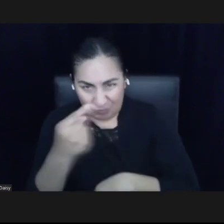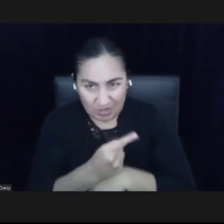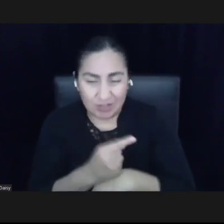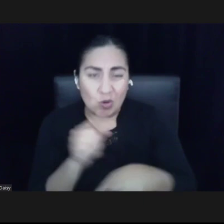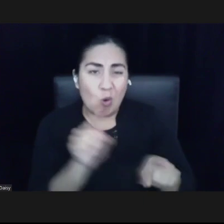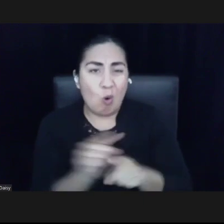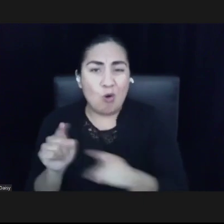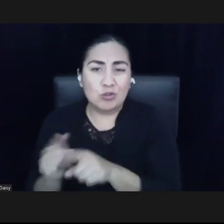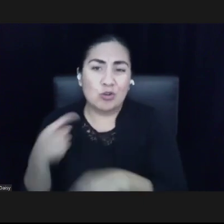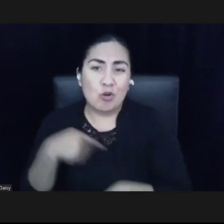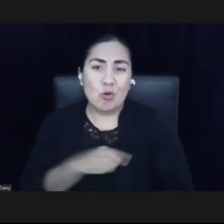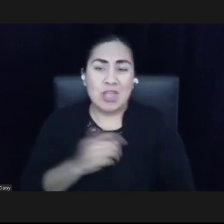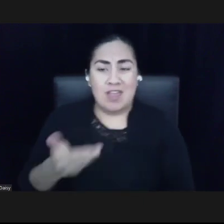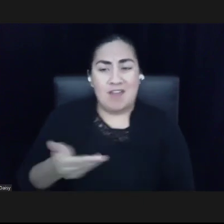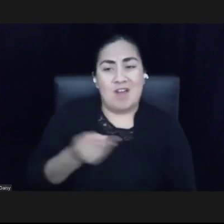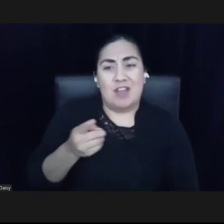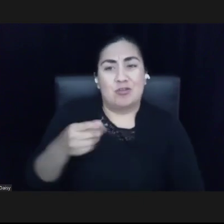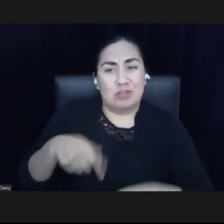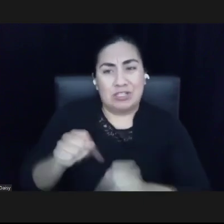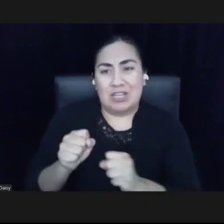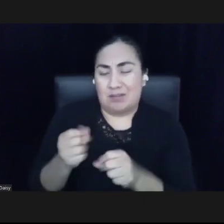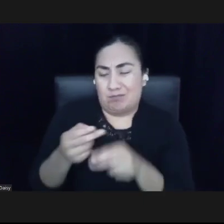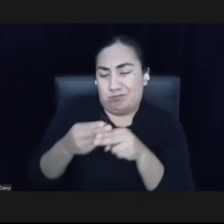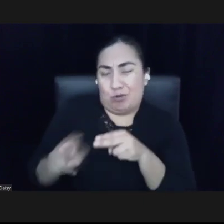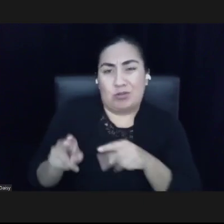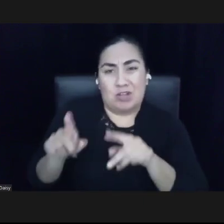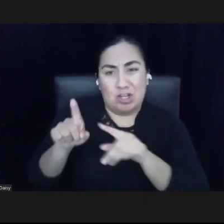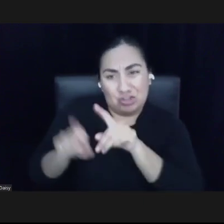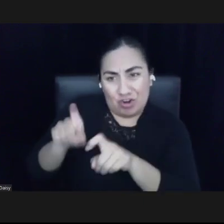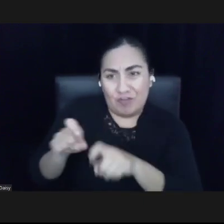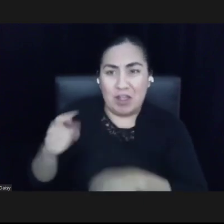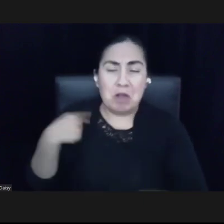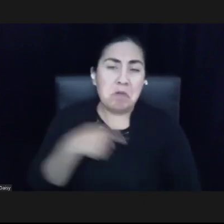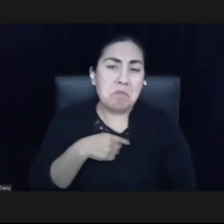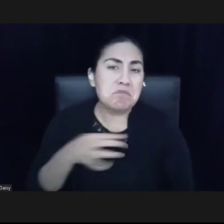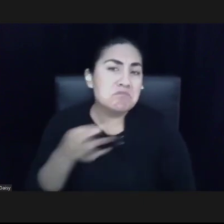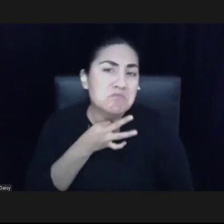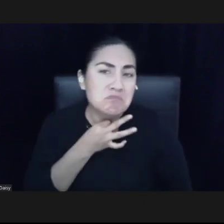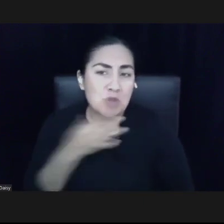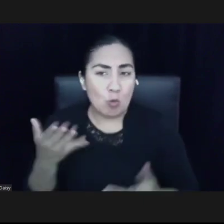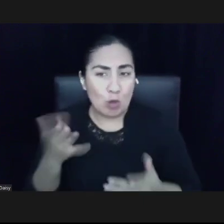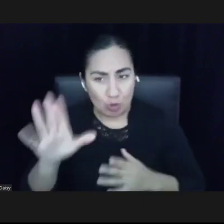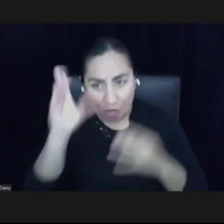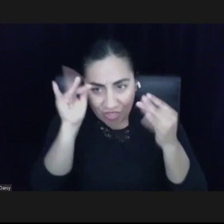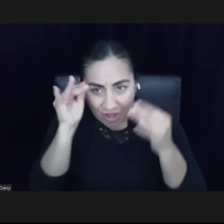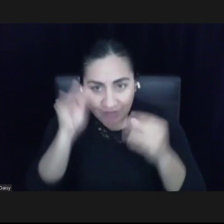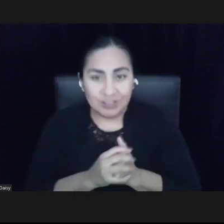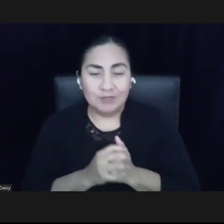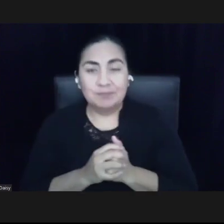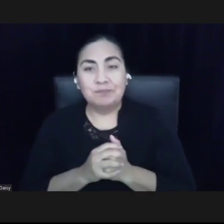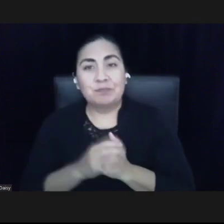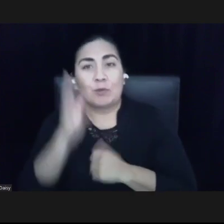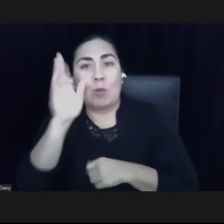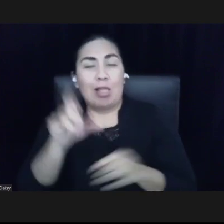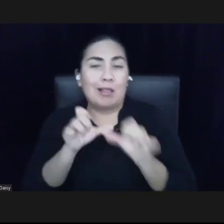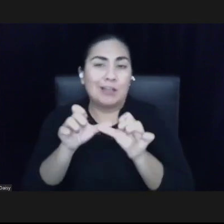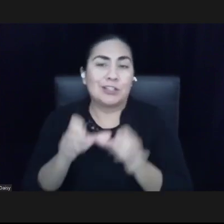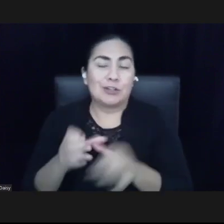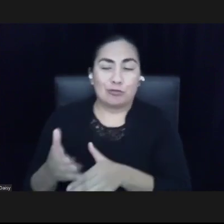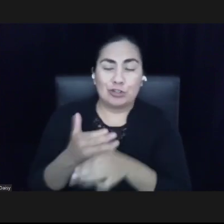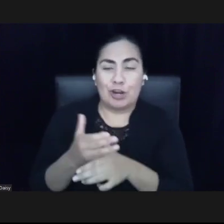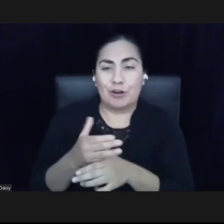following the webinars because we would like to know what you thought. We will continue sharing COVID-19 response